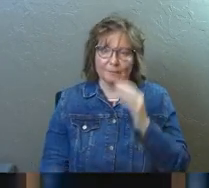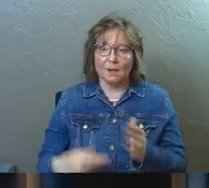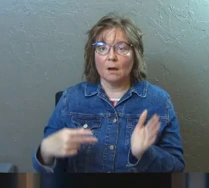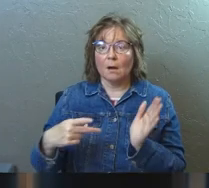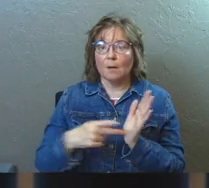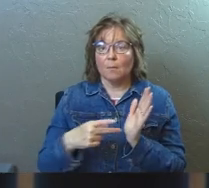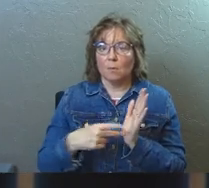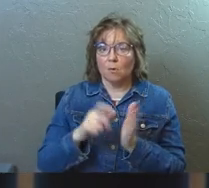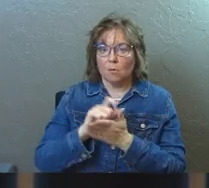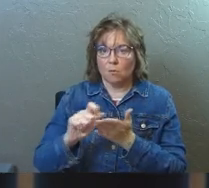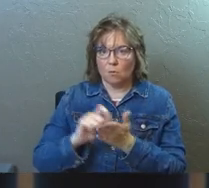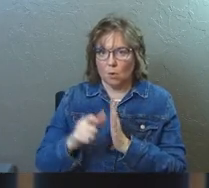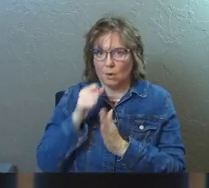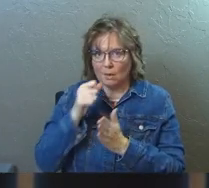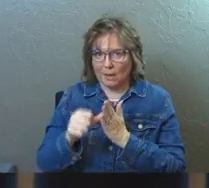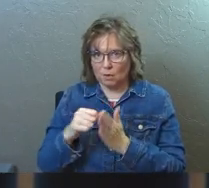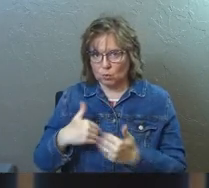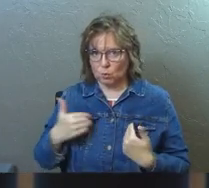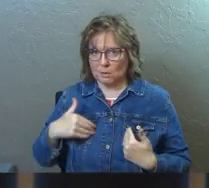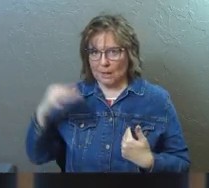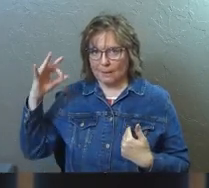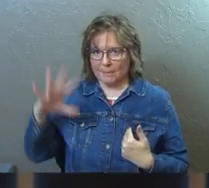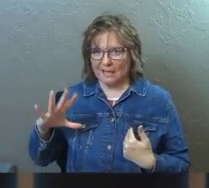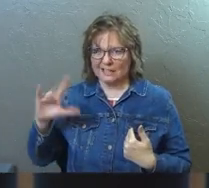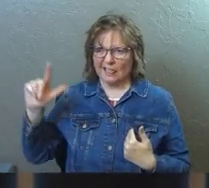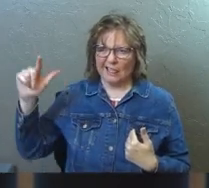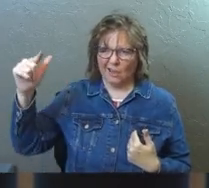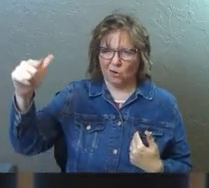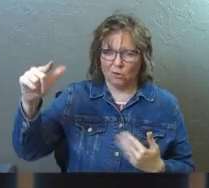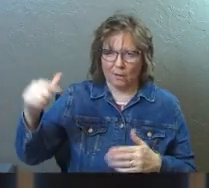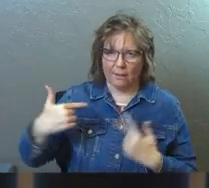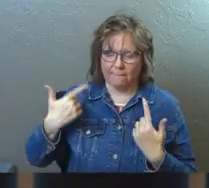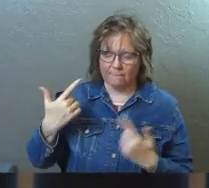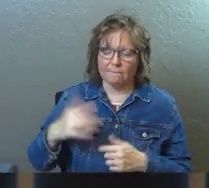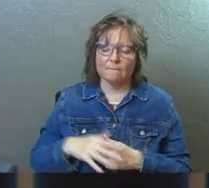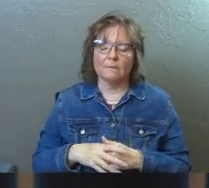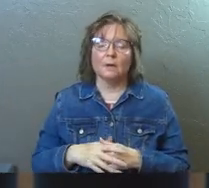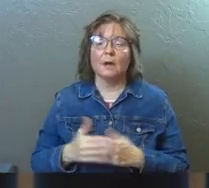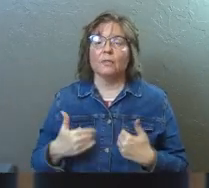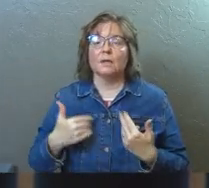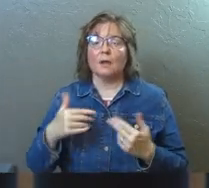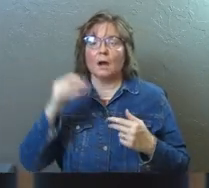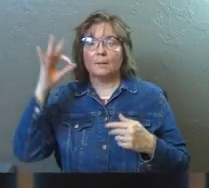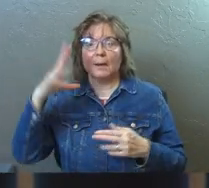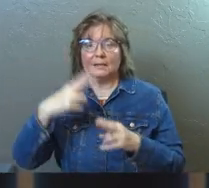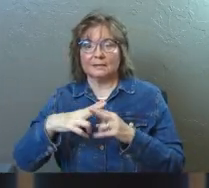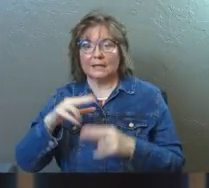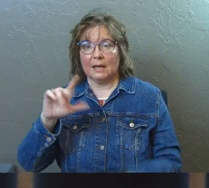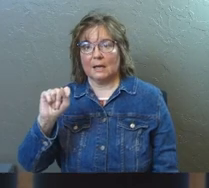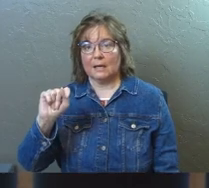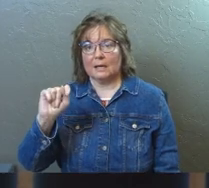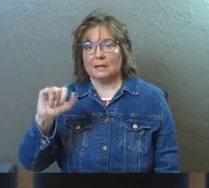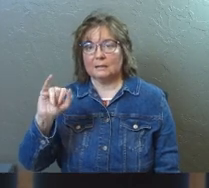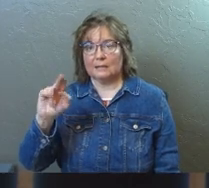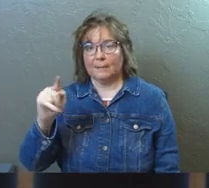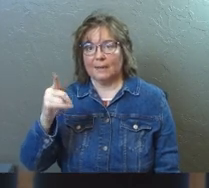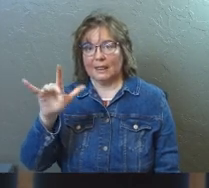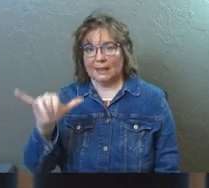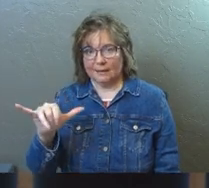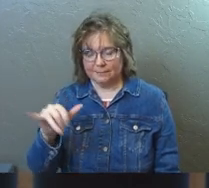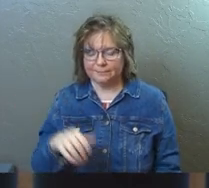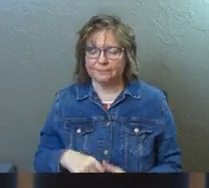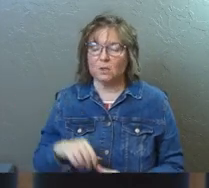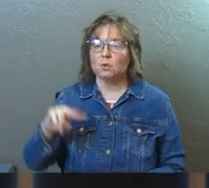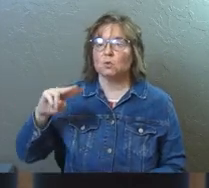Paul wrote a letter to a younger pastor. This is later in his life. The young pastor's name was Timothy. So here's 2 Timothy